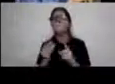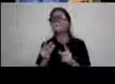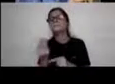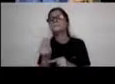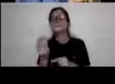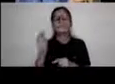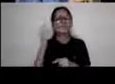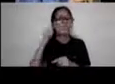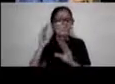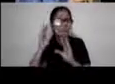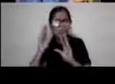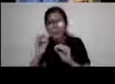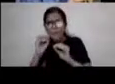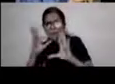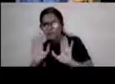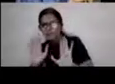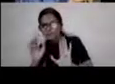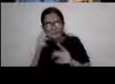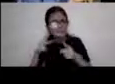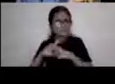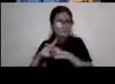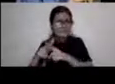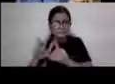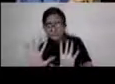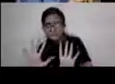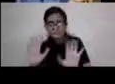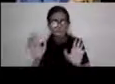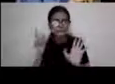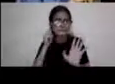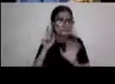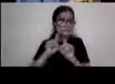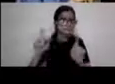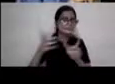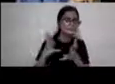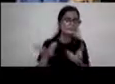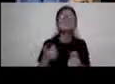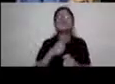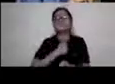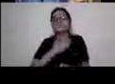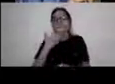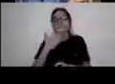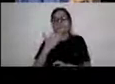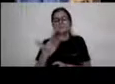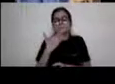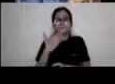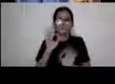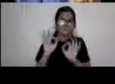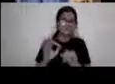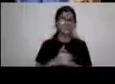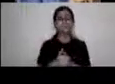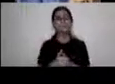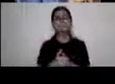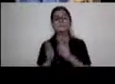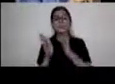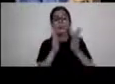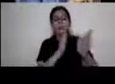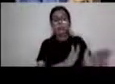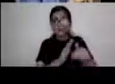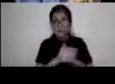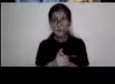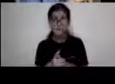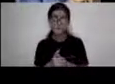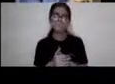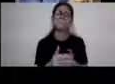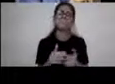microphone on and I can hear a lot of background noise. wonder if you could please turn it off. Thank you. So there's a, there's a,